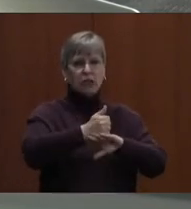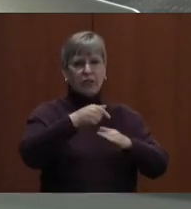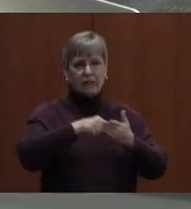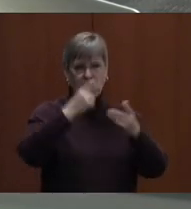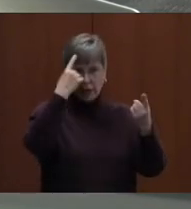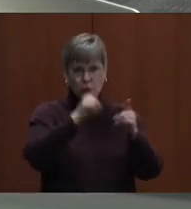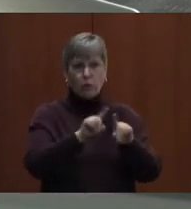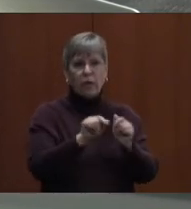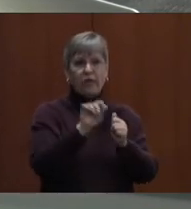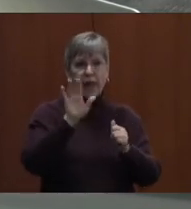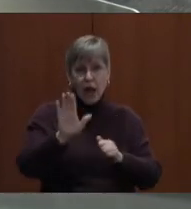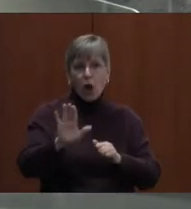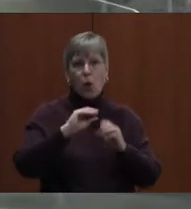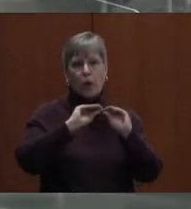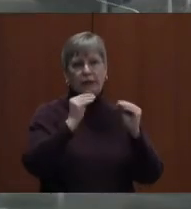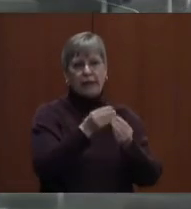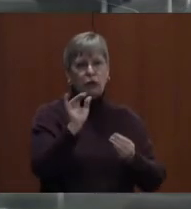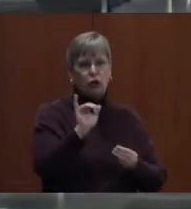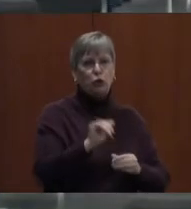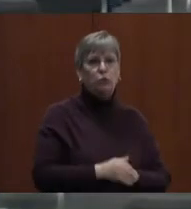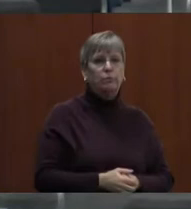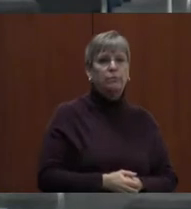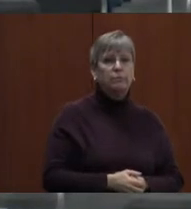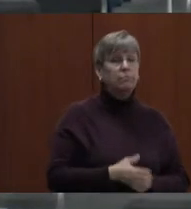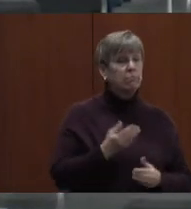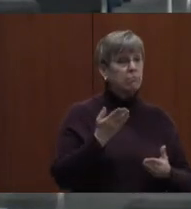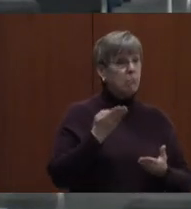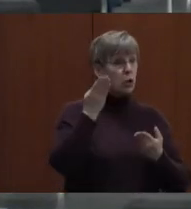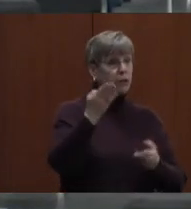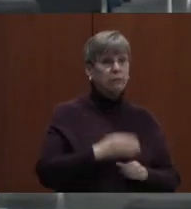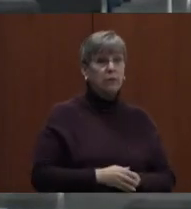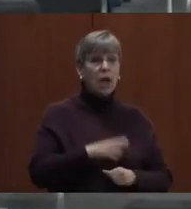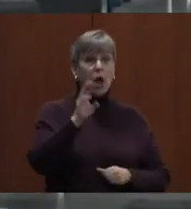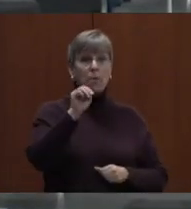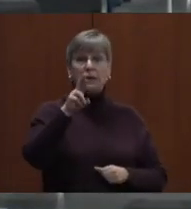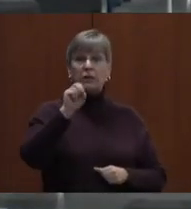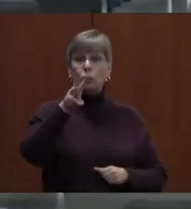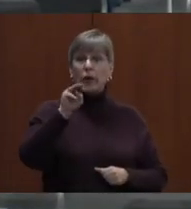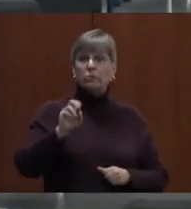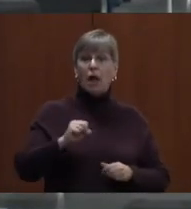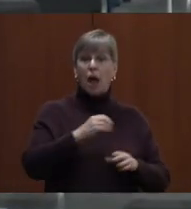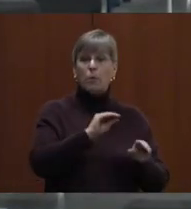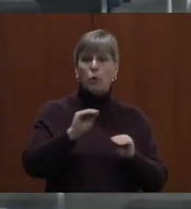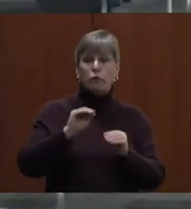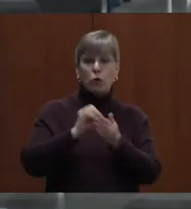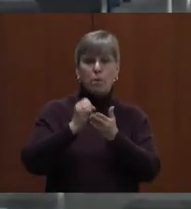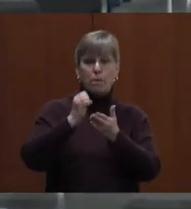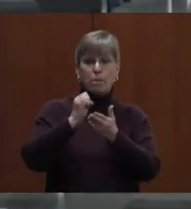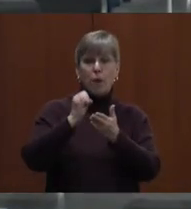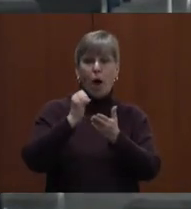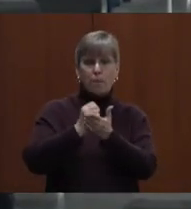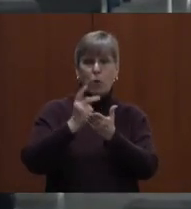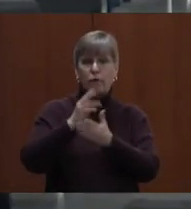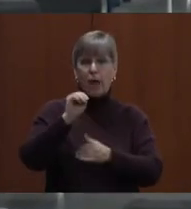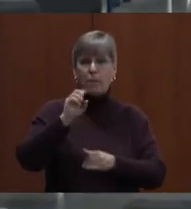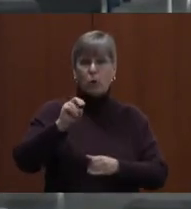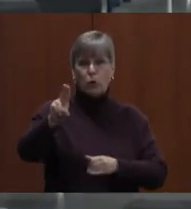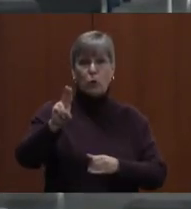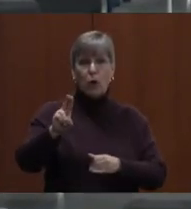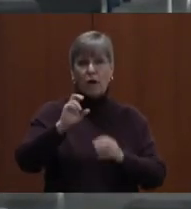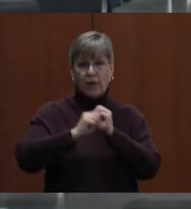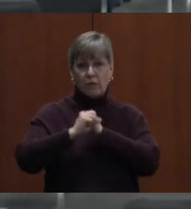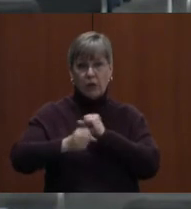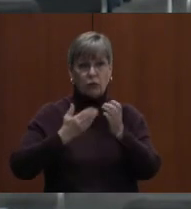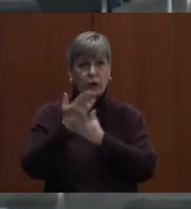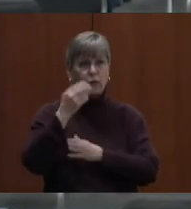well. Thank you, Prue. Is there a motion? Mrs. Williams, I move for the approval of the MOU of advertising rights for the